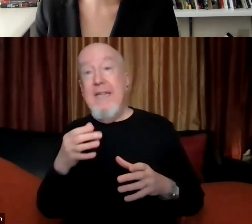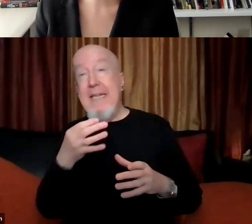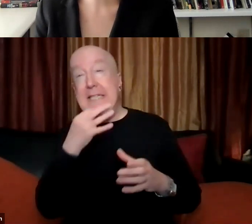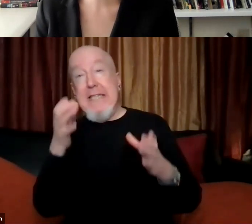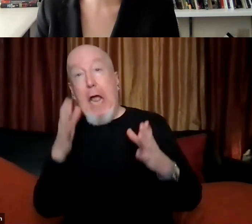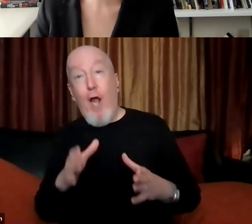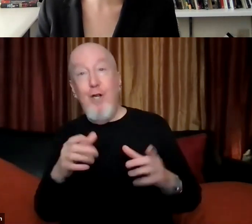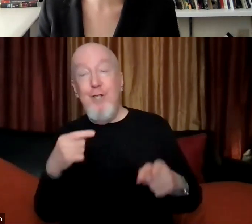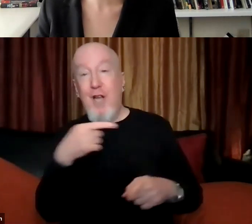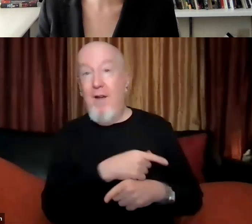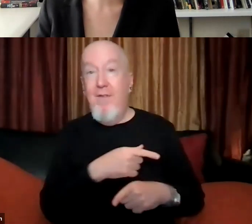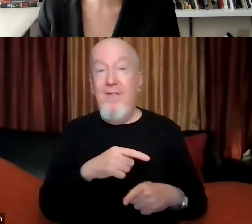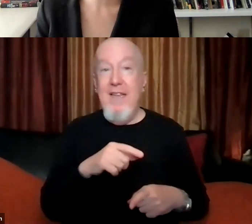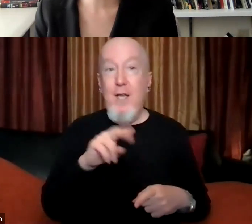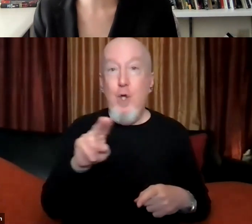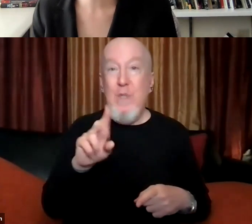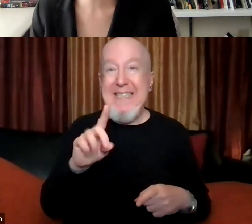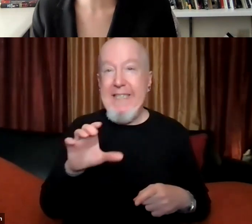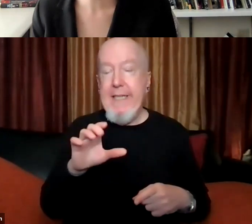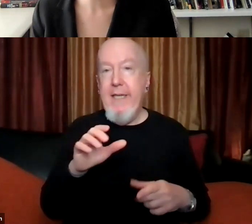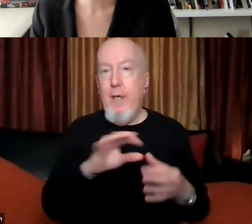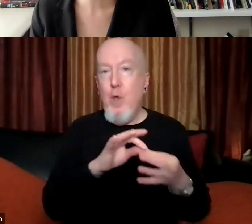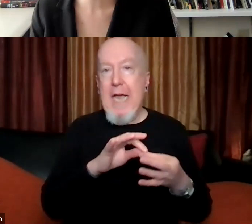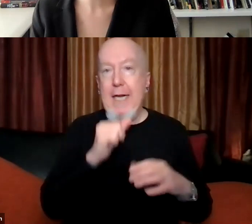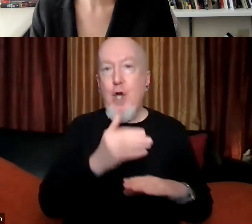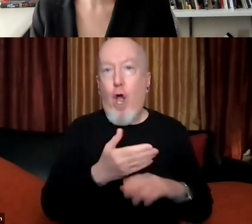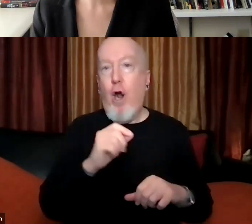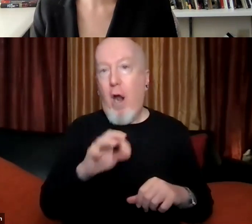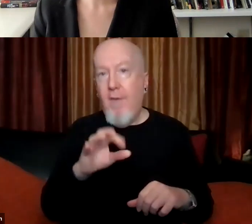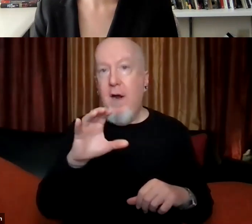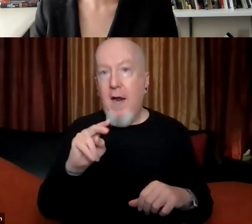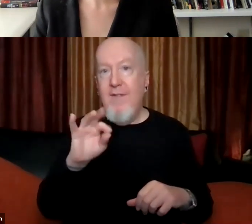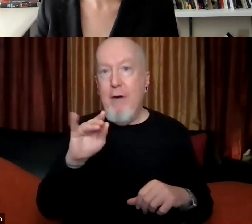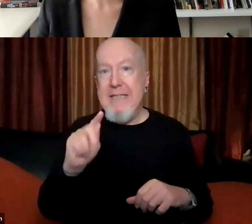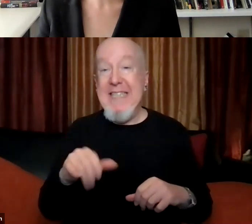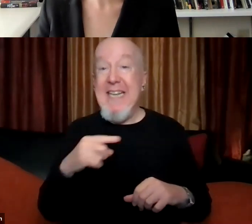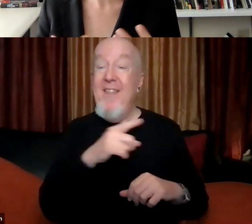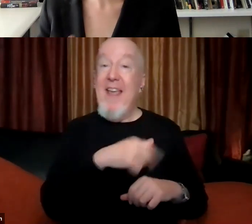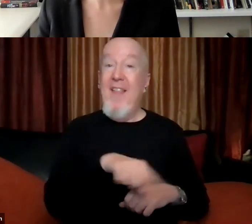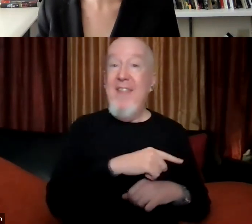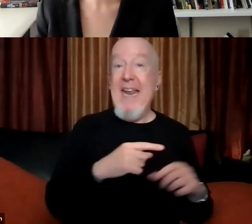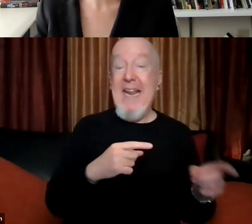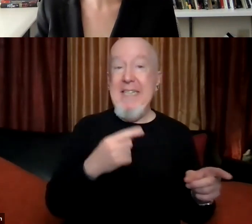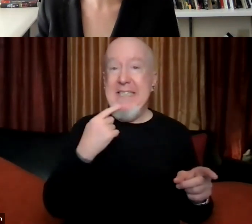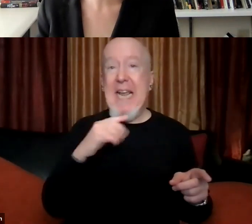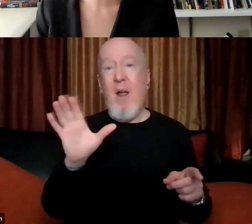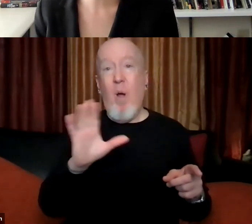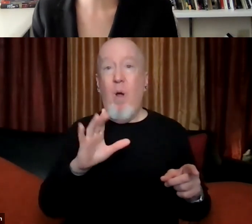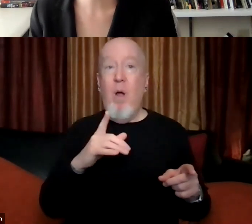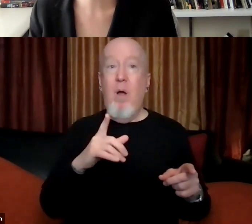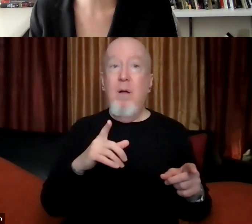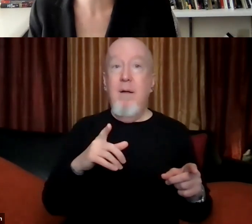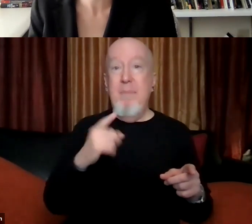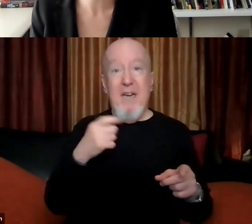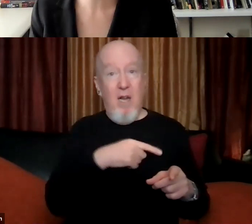argue that in part there's kind of a bargain struck by women who participate, um, that by kind of allowing themselves to be part